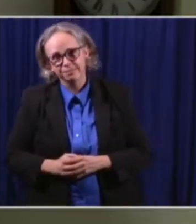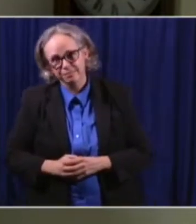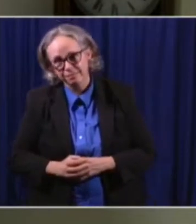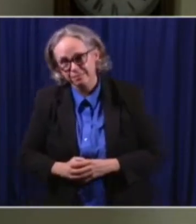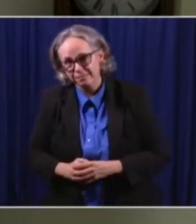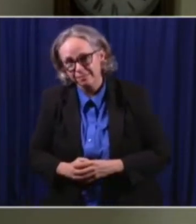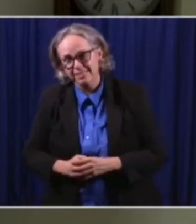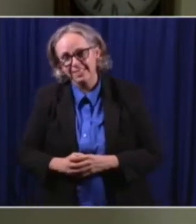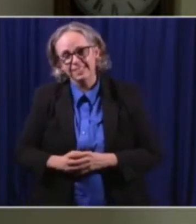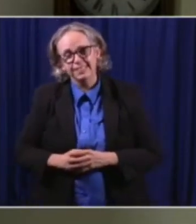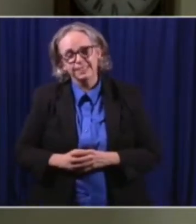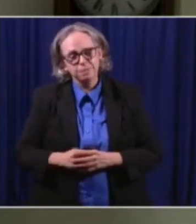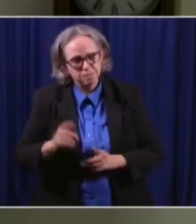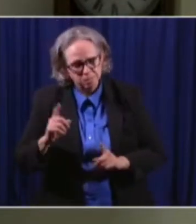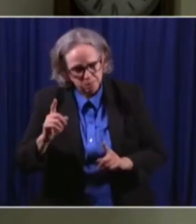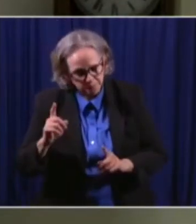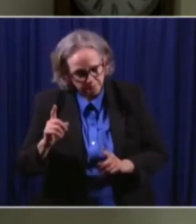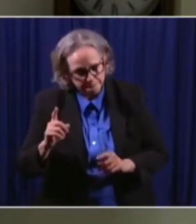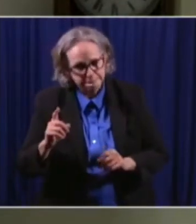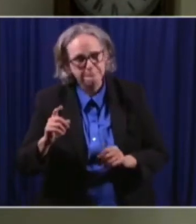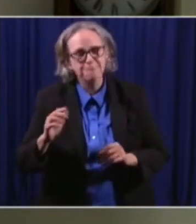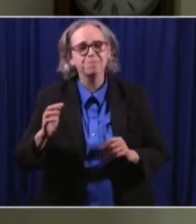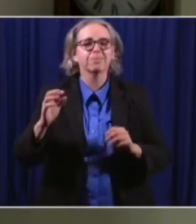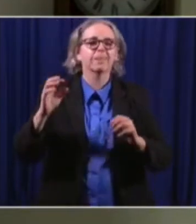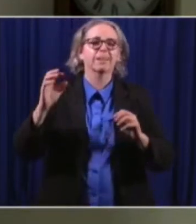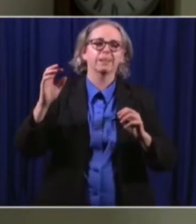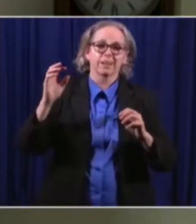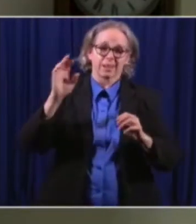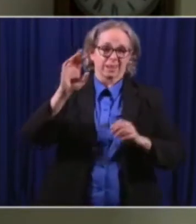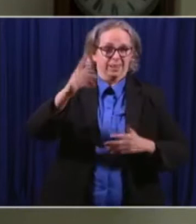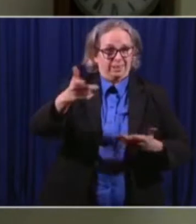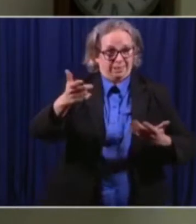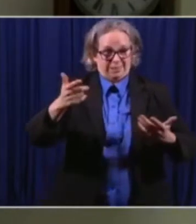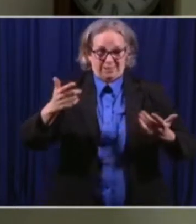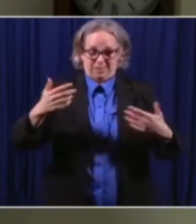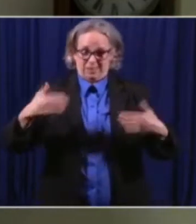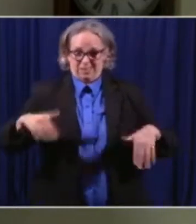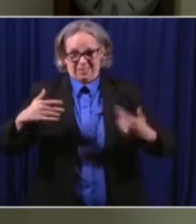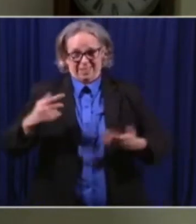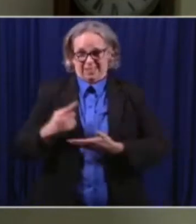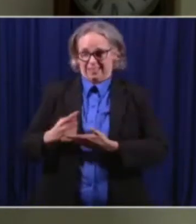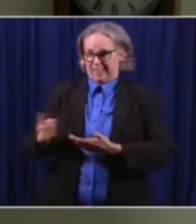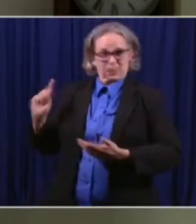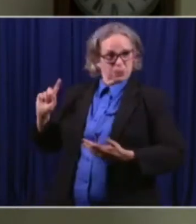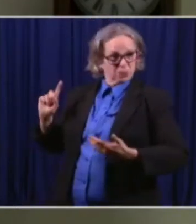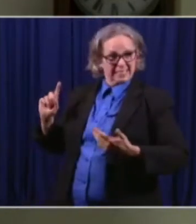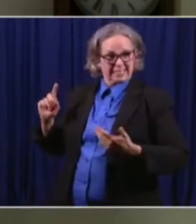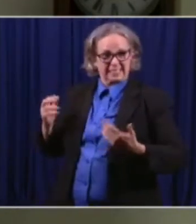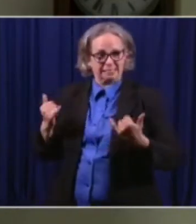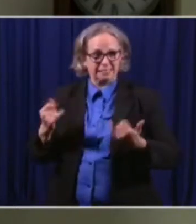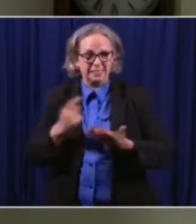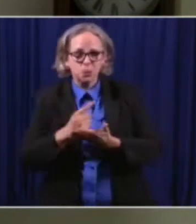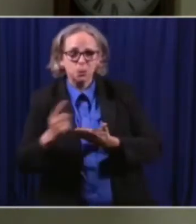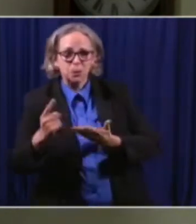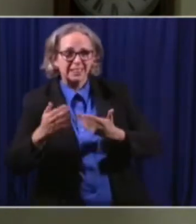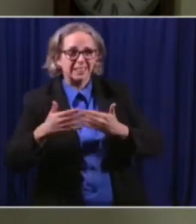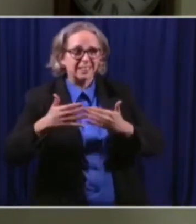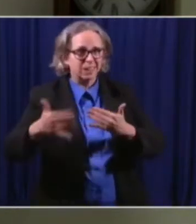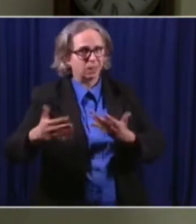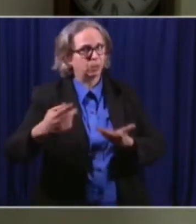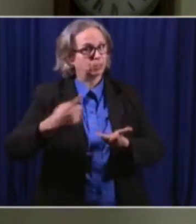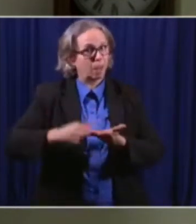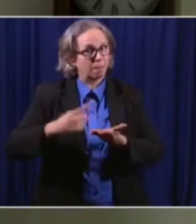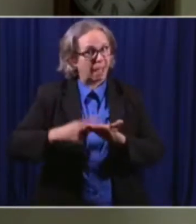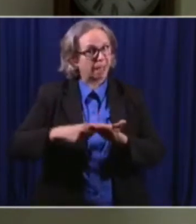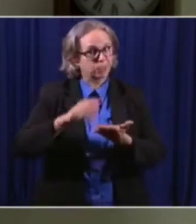We know that schools are coming back last week, this week. We know that they're working very closely with their